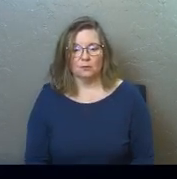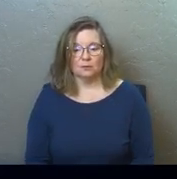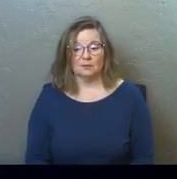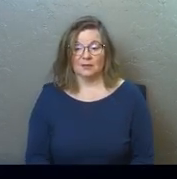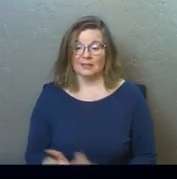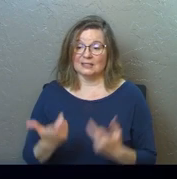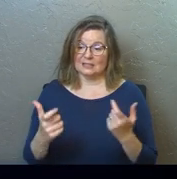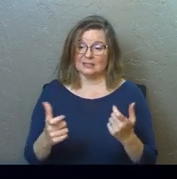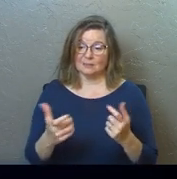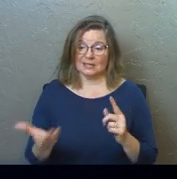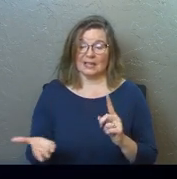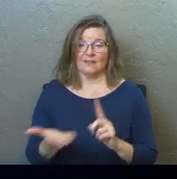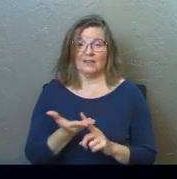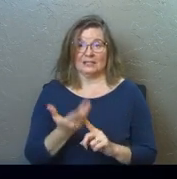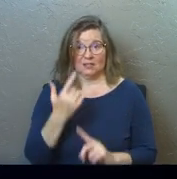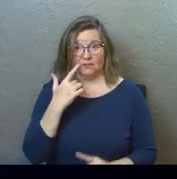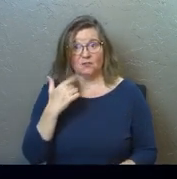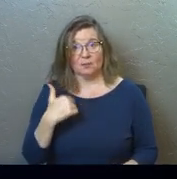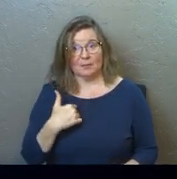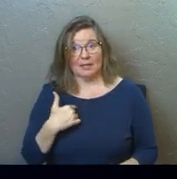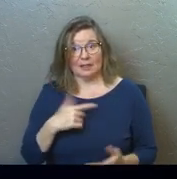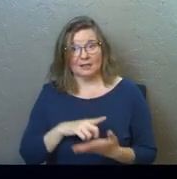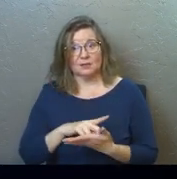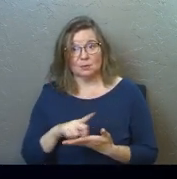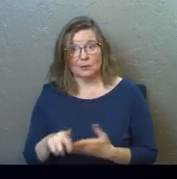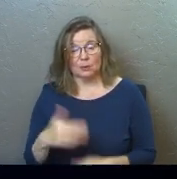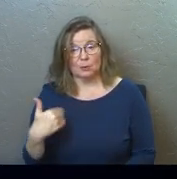This has been convicting for me this week.